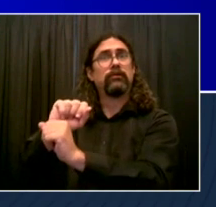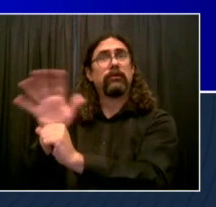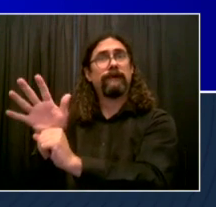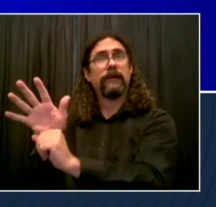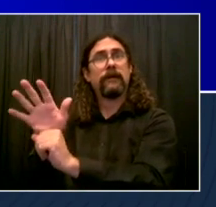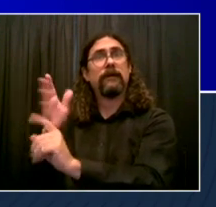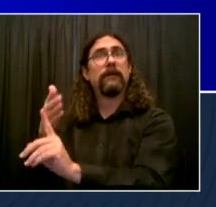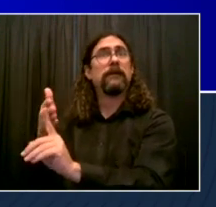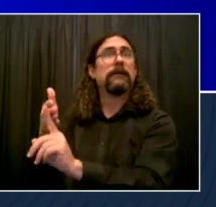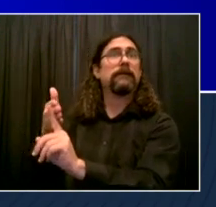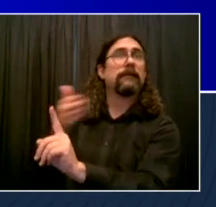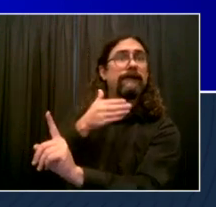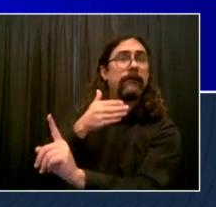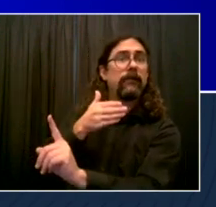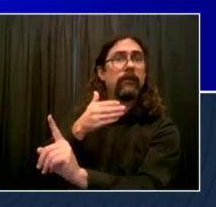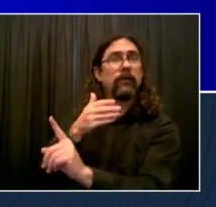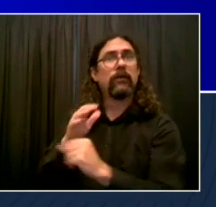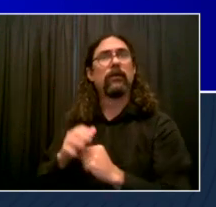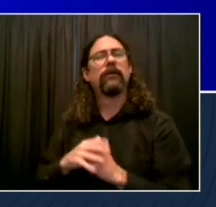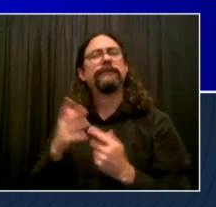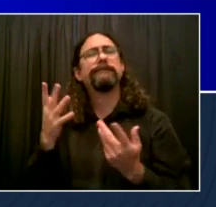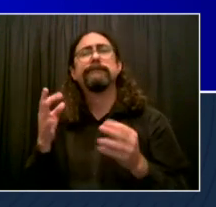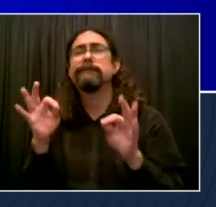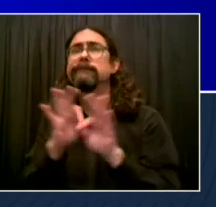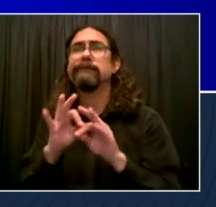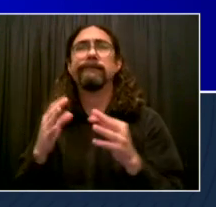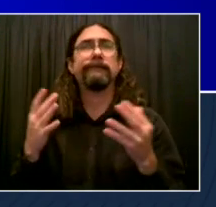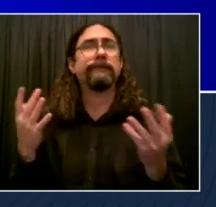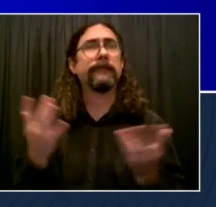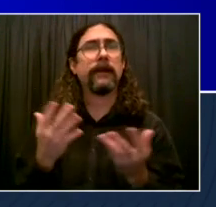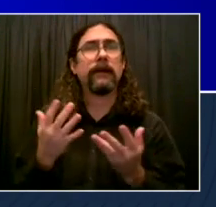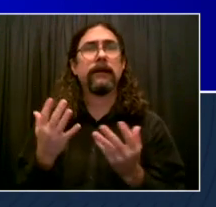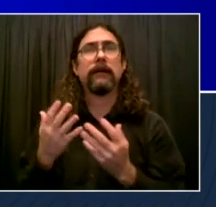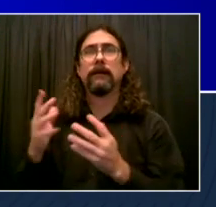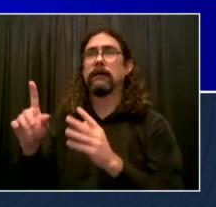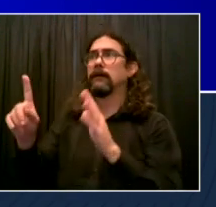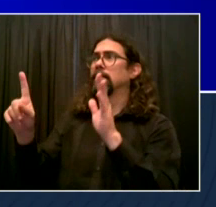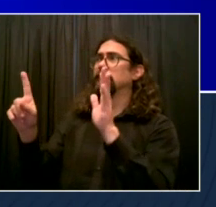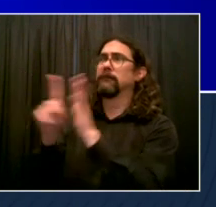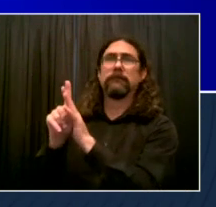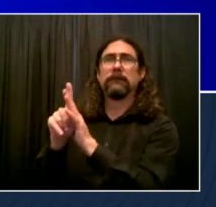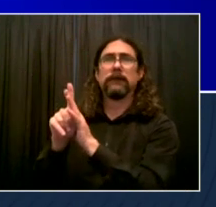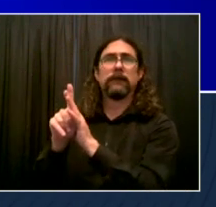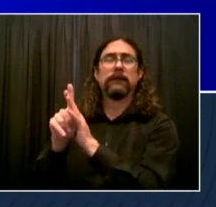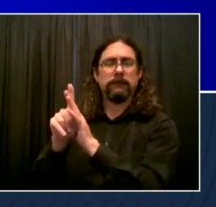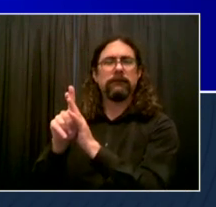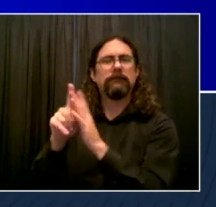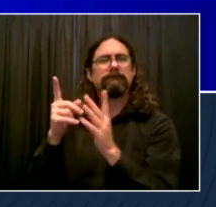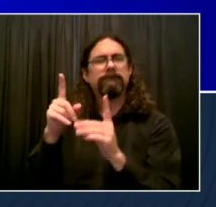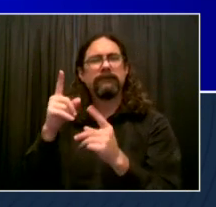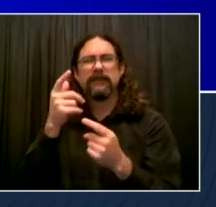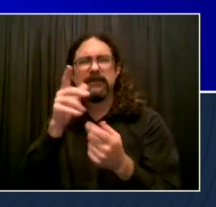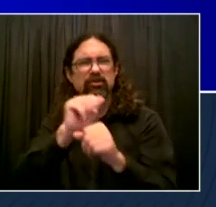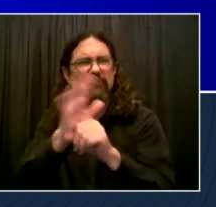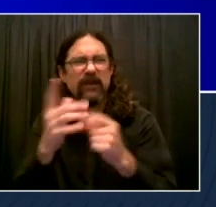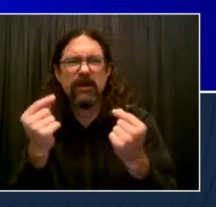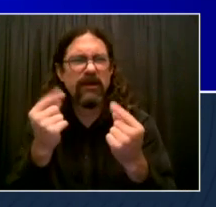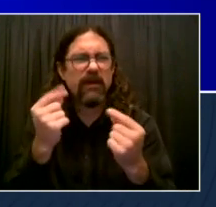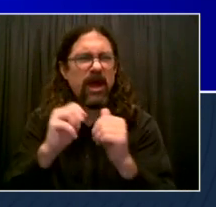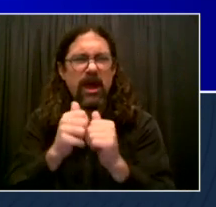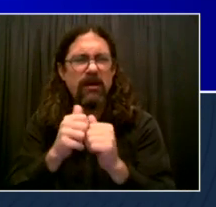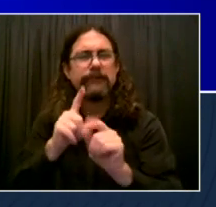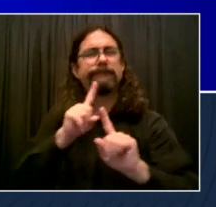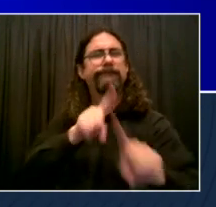needed. And that only works when you're connecting directly with the people at the grassroots, and ideally with community